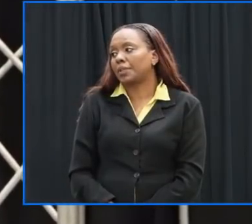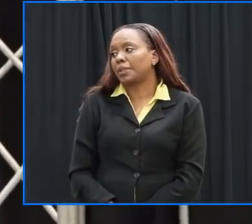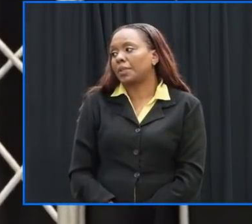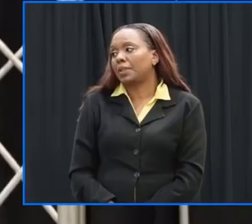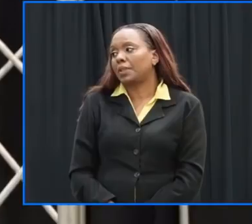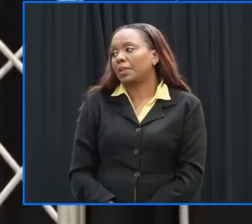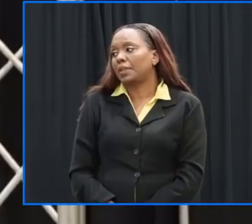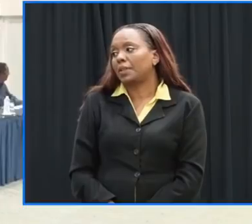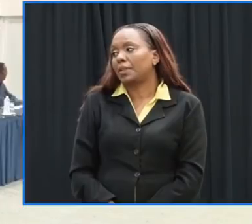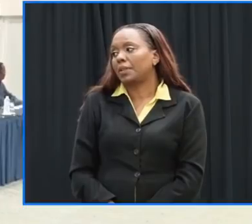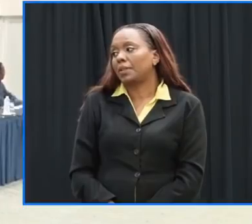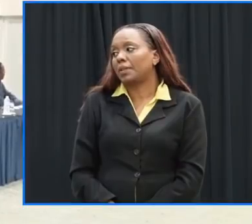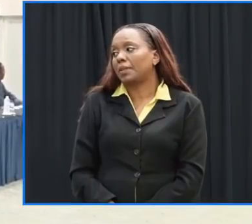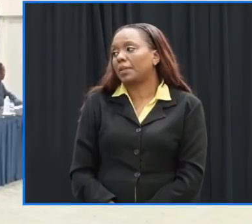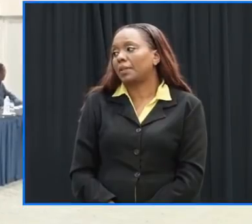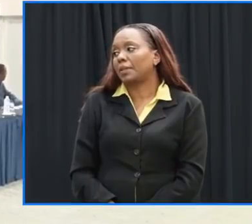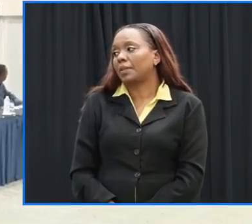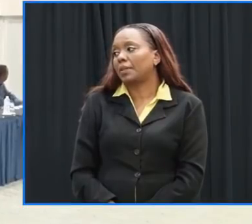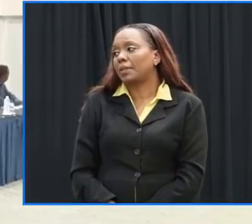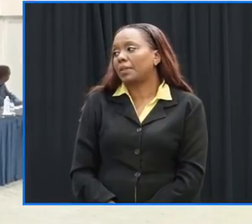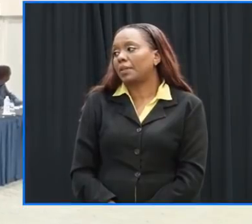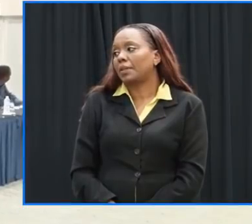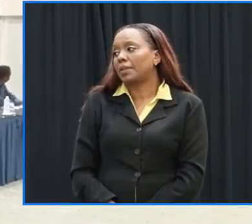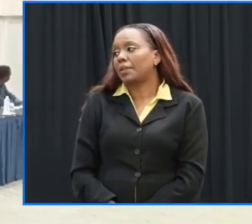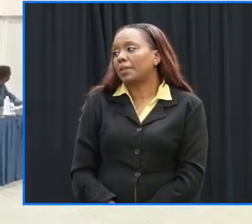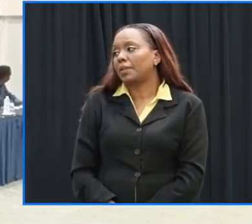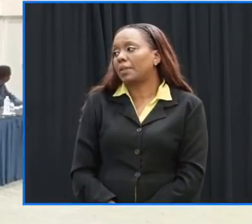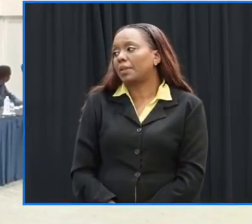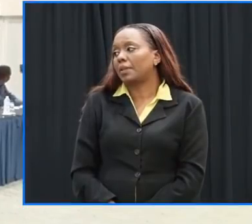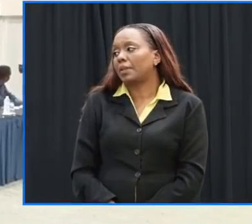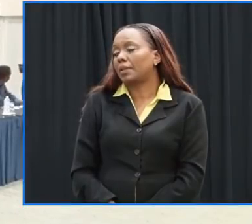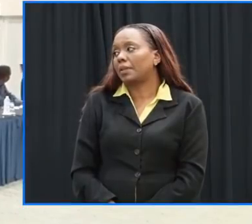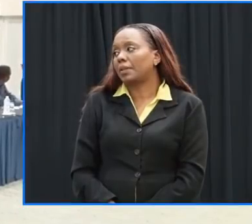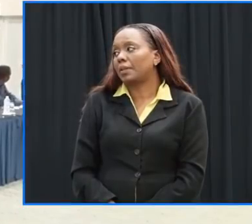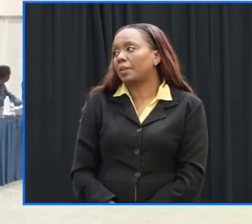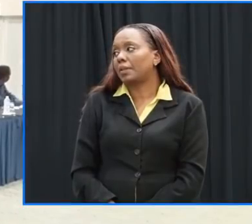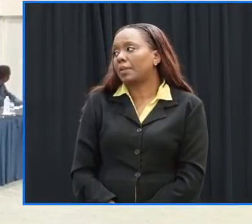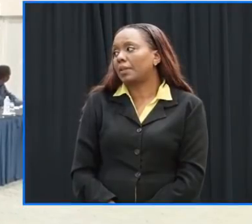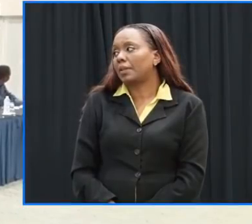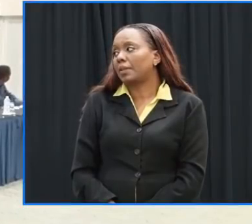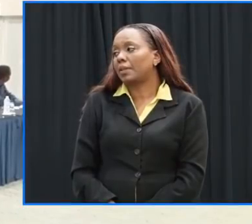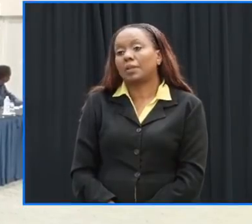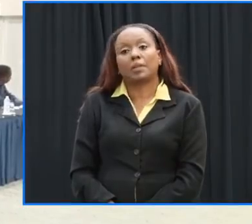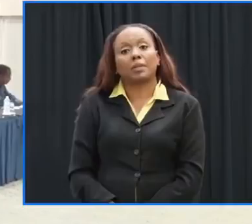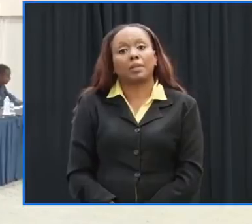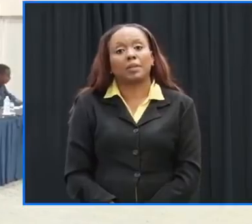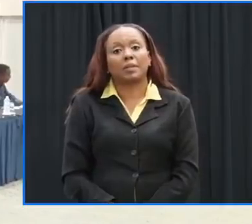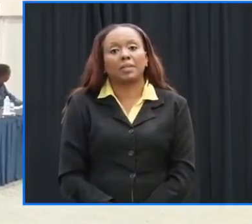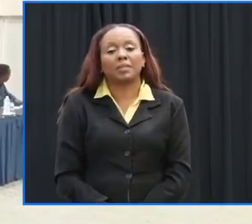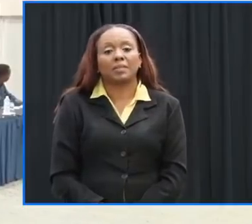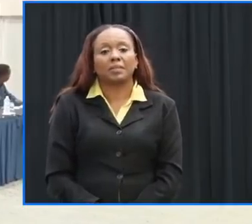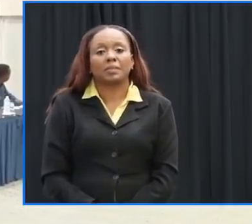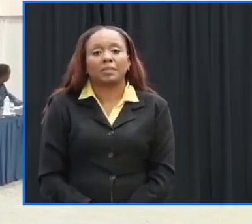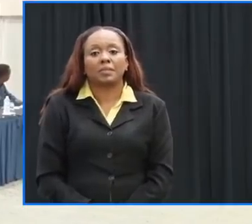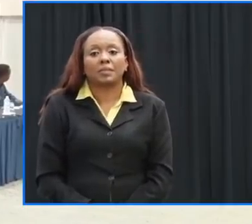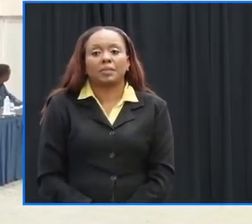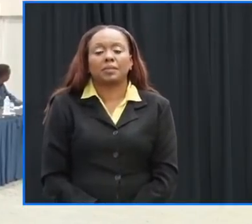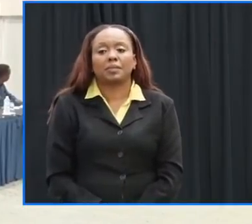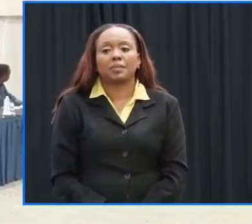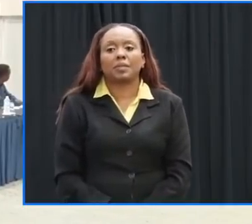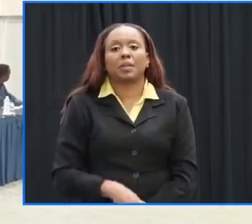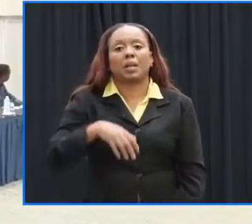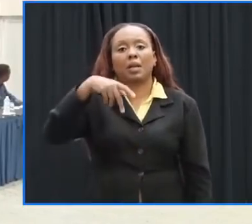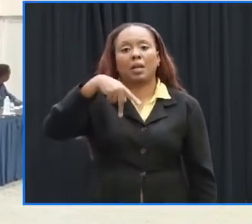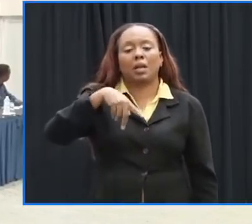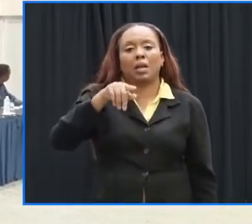so paragon um because of this